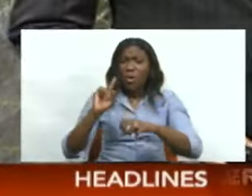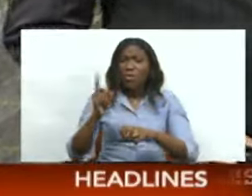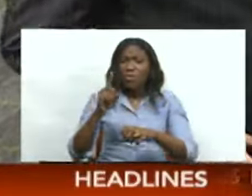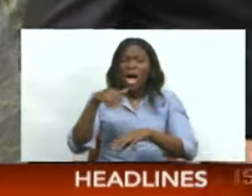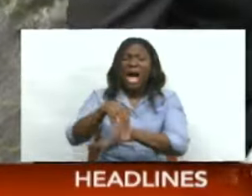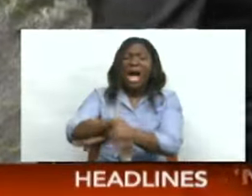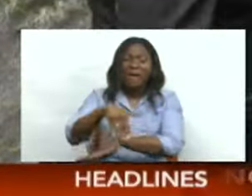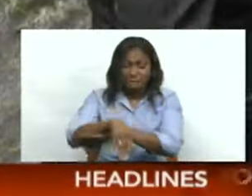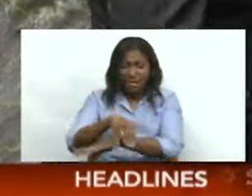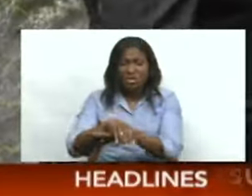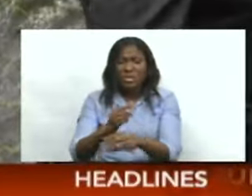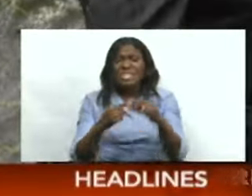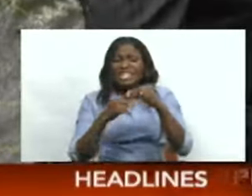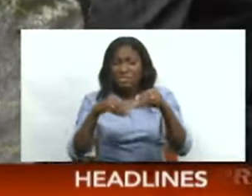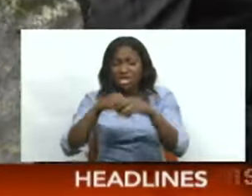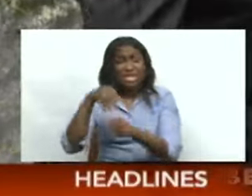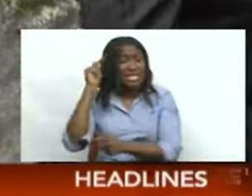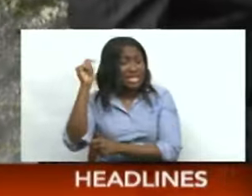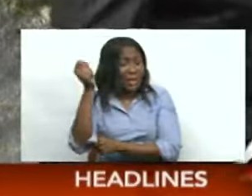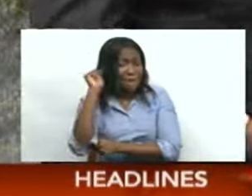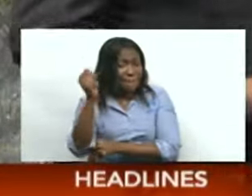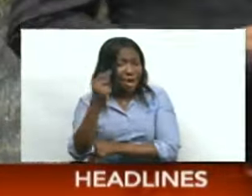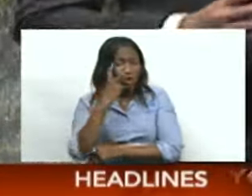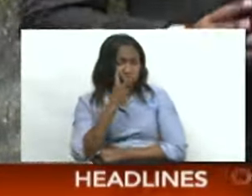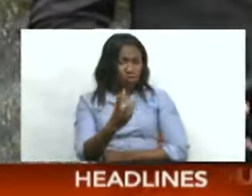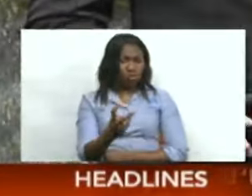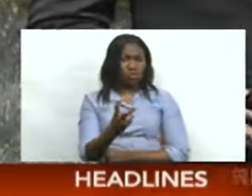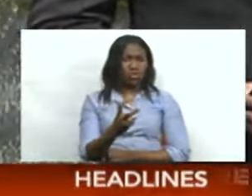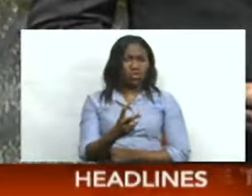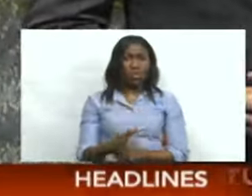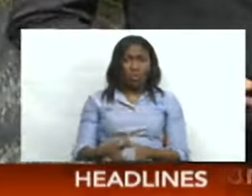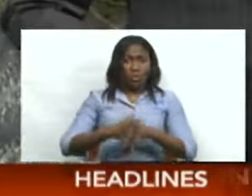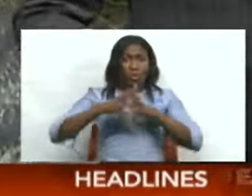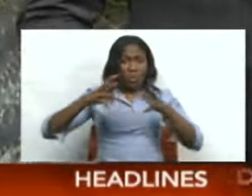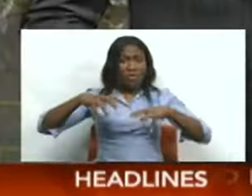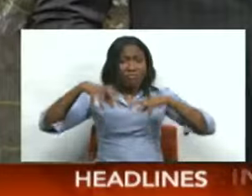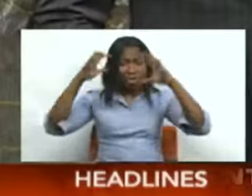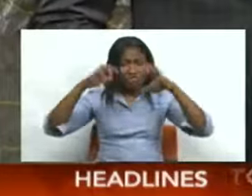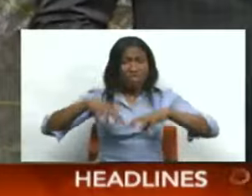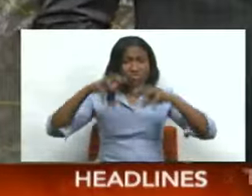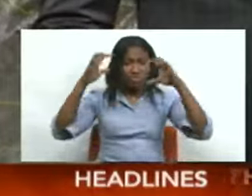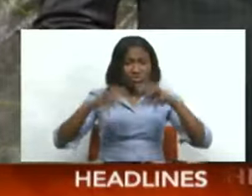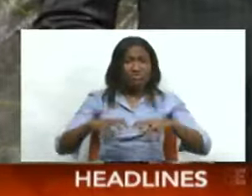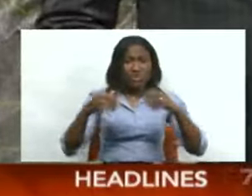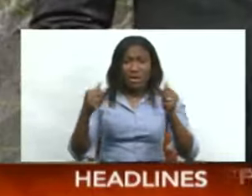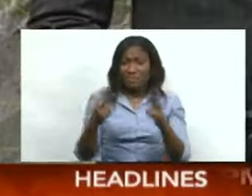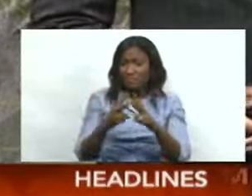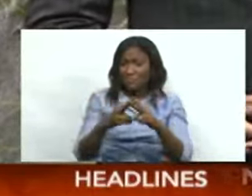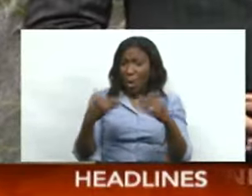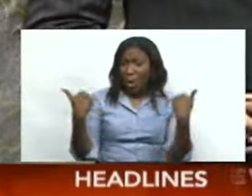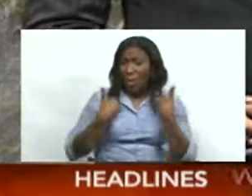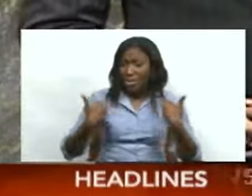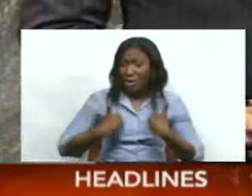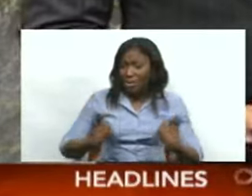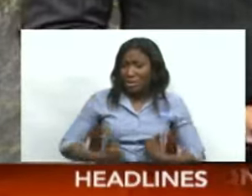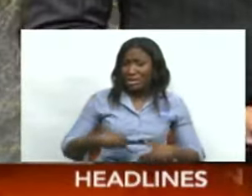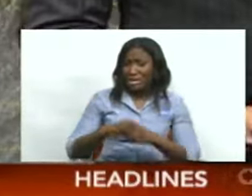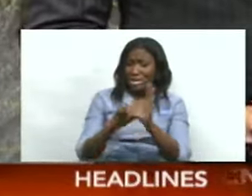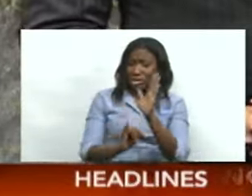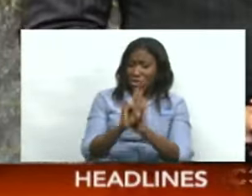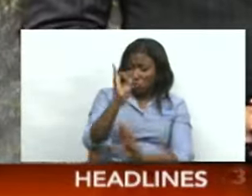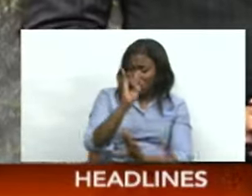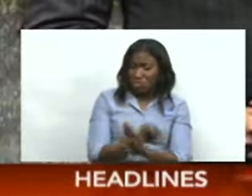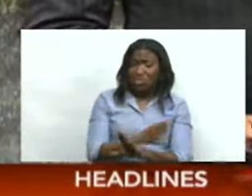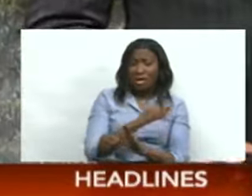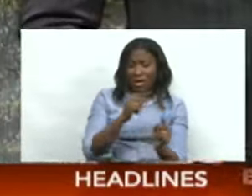afternoon hours, especially in Tobago, where they saw upwards of an inch of rain, making it their wettest day since the middle of January. And it kept their